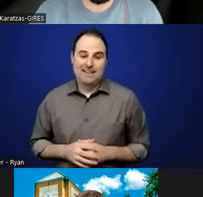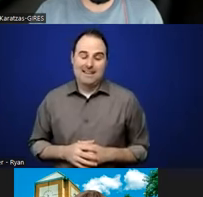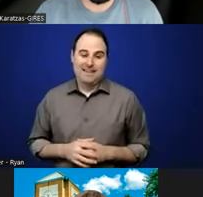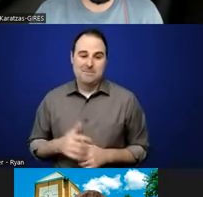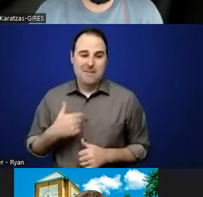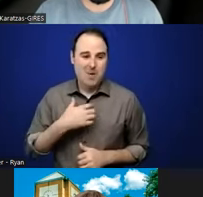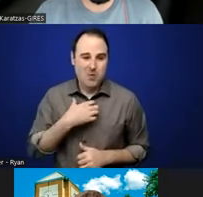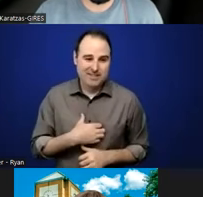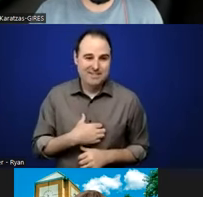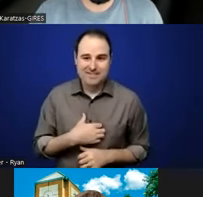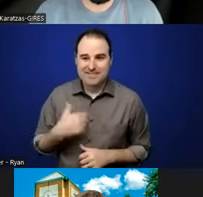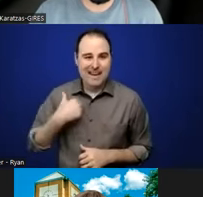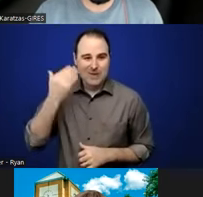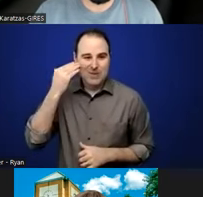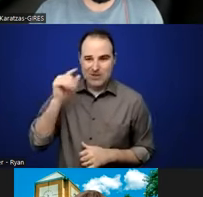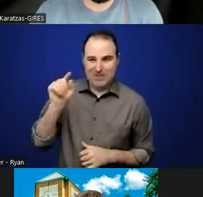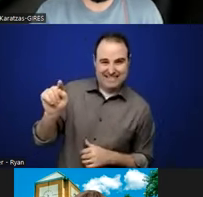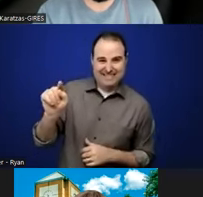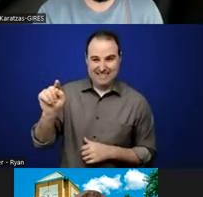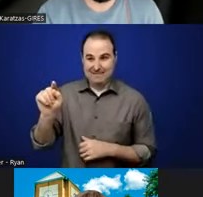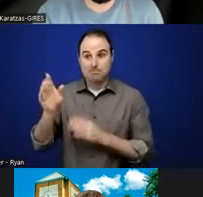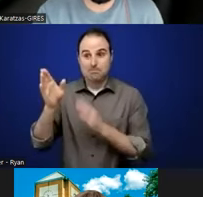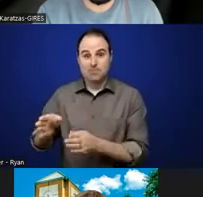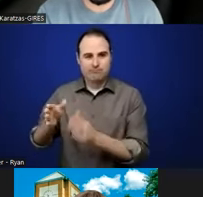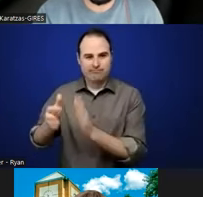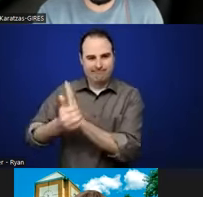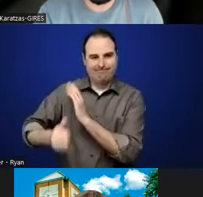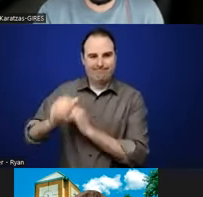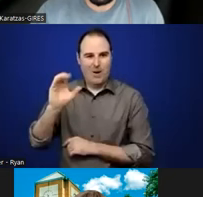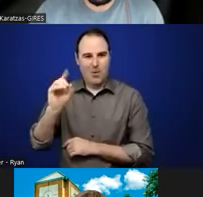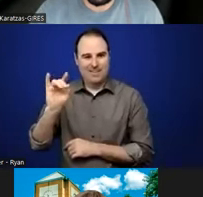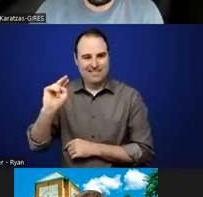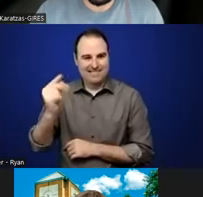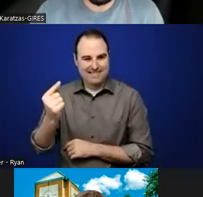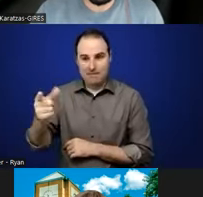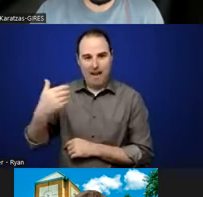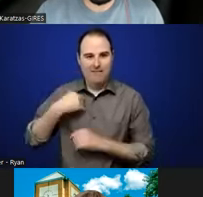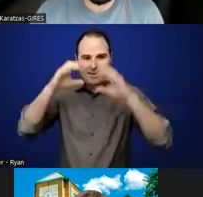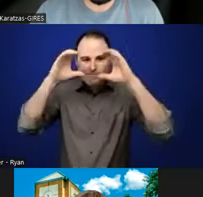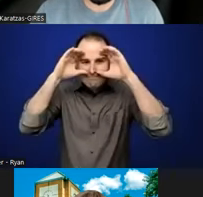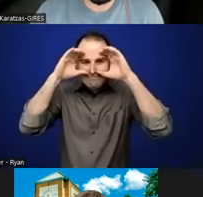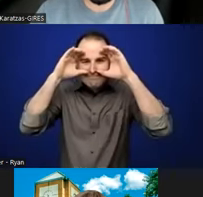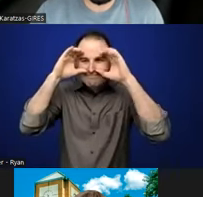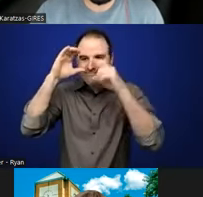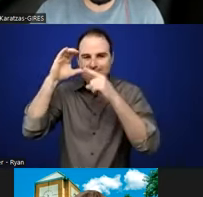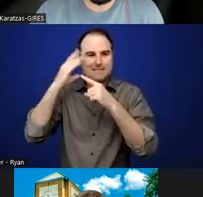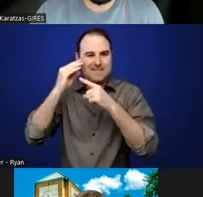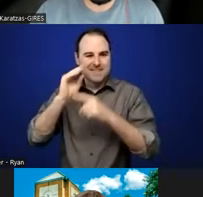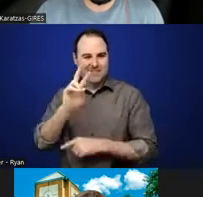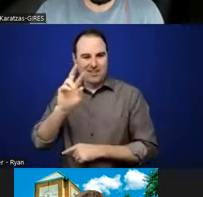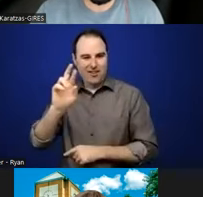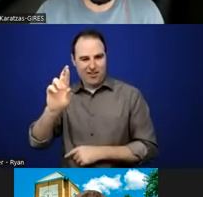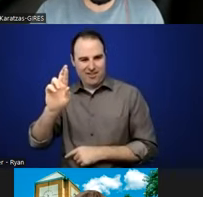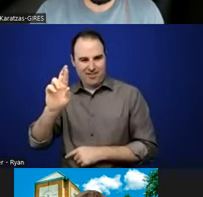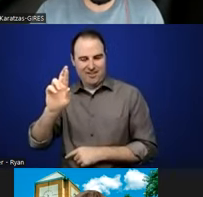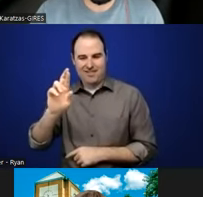like, you know, VR experience, right. And could potentially be in the space. And what does it look like to have somebody who wants to work on, you know, a